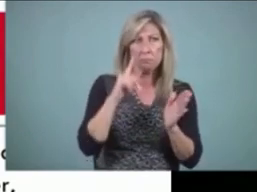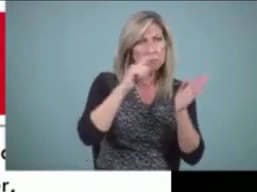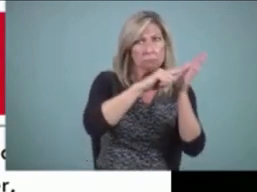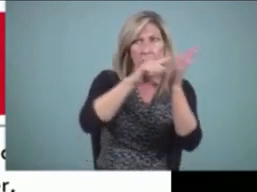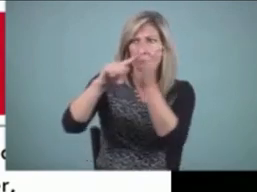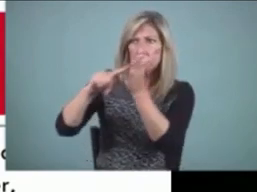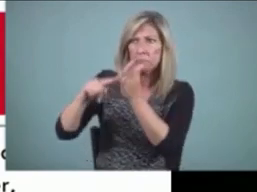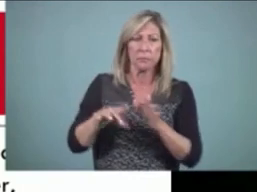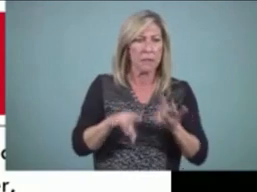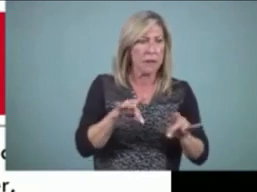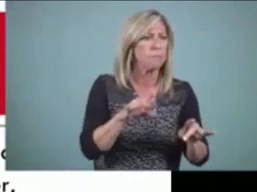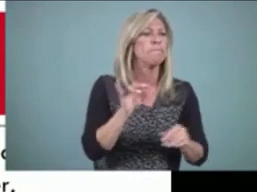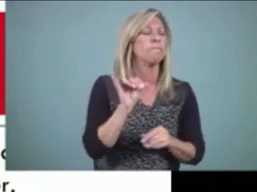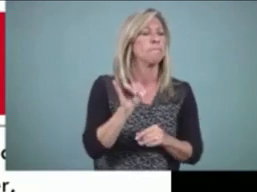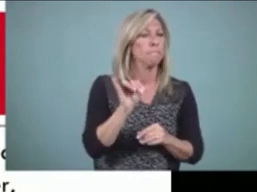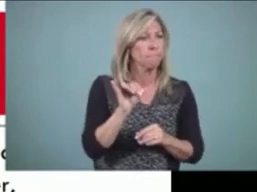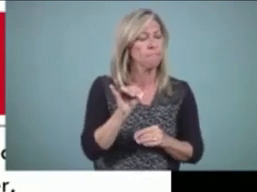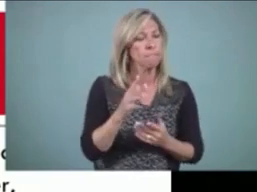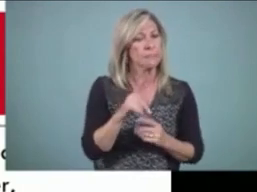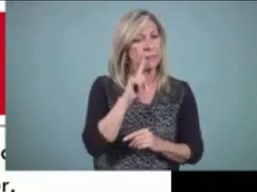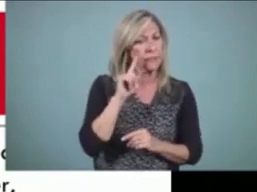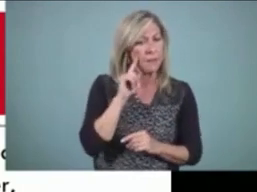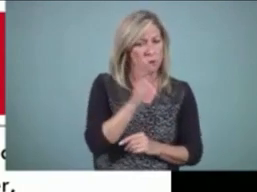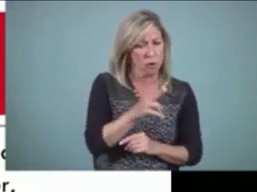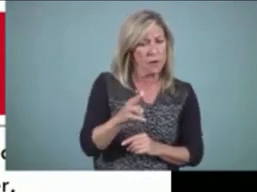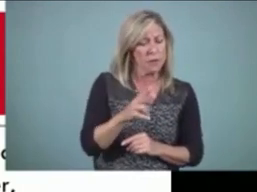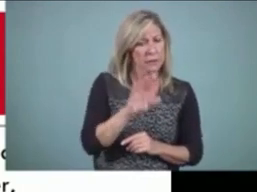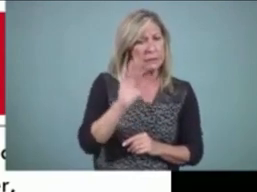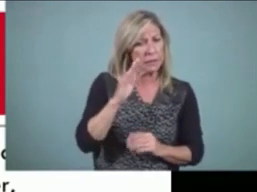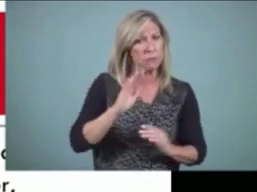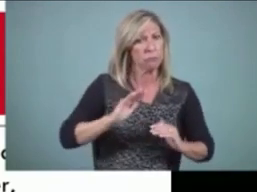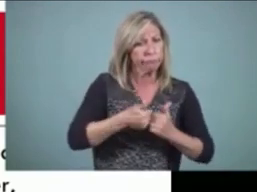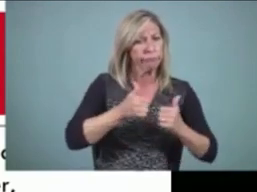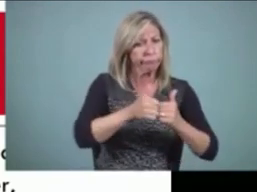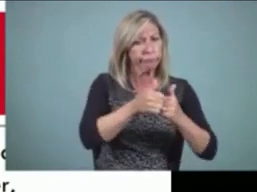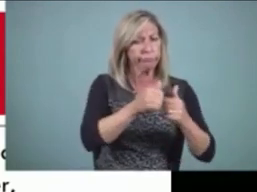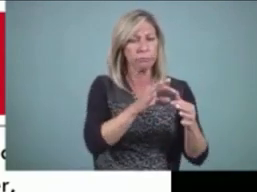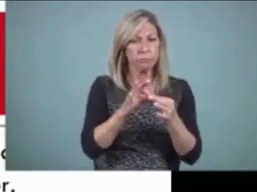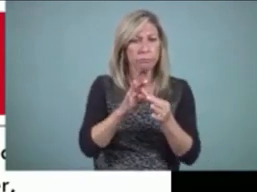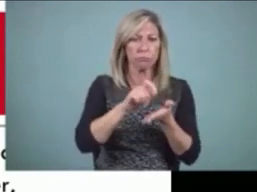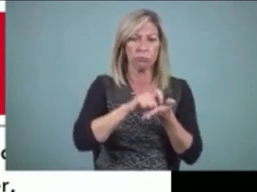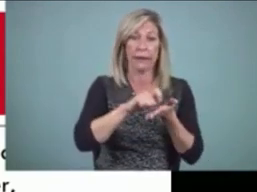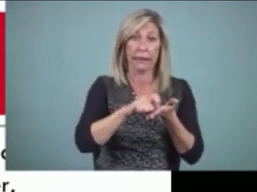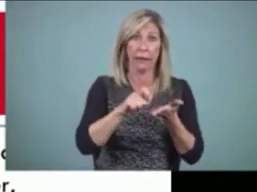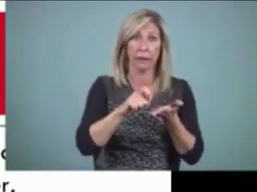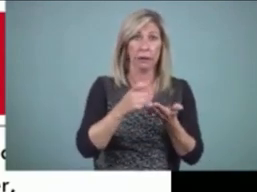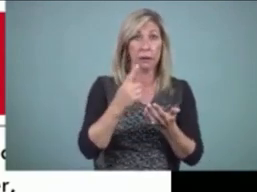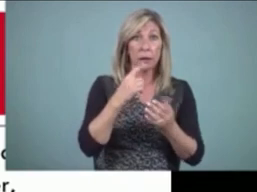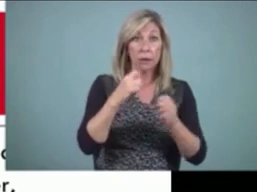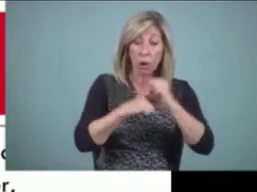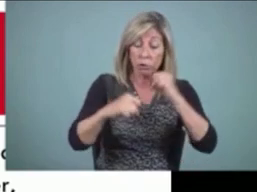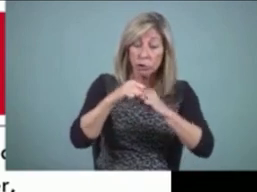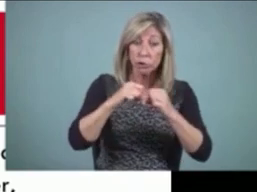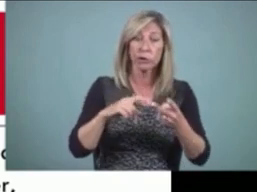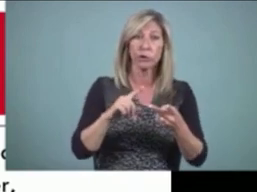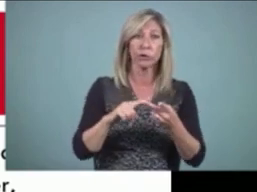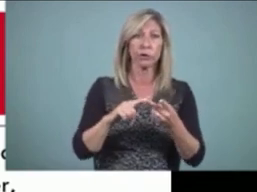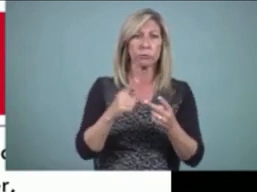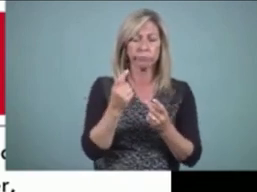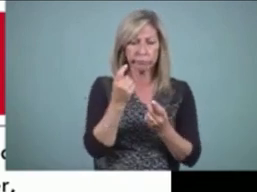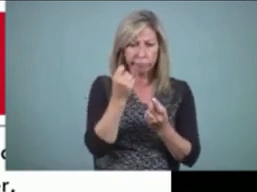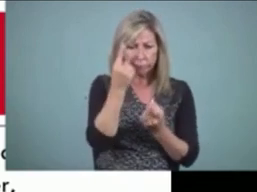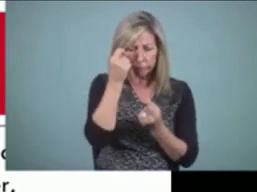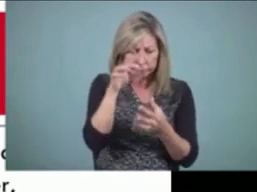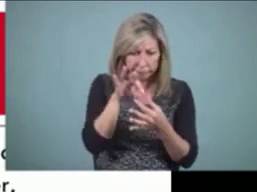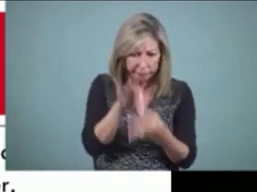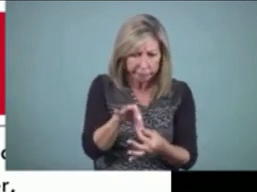all aspects of learning to write, including compositional structure, coherence, syntax and grammar, spelling.